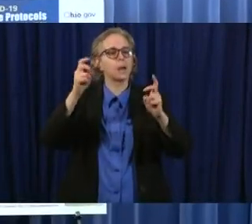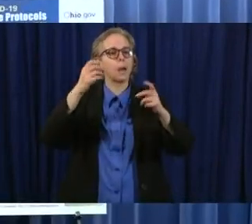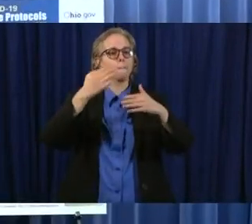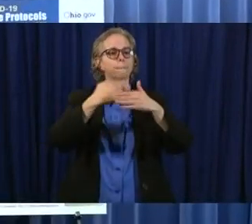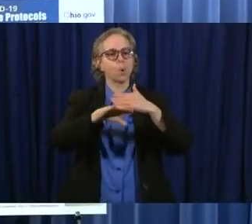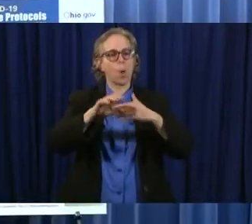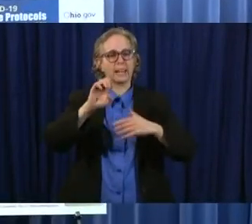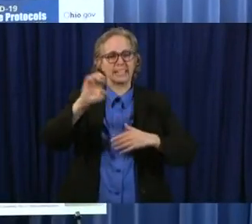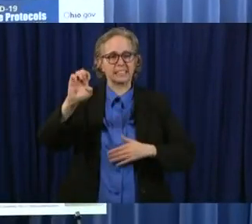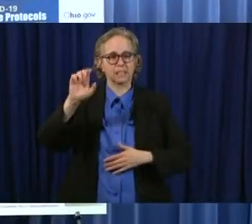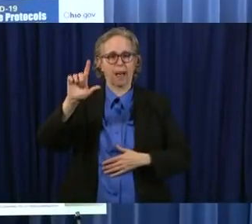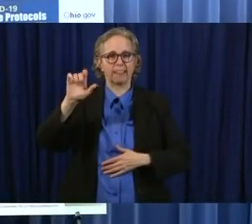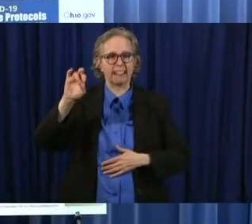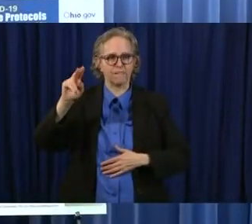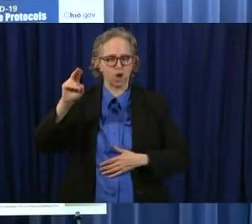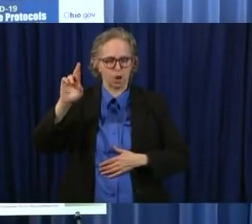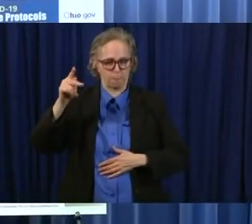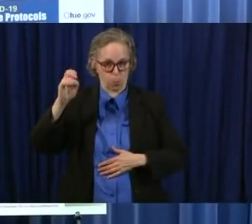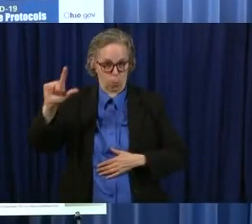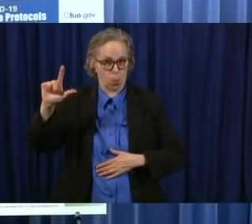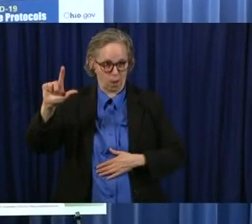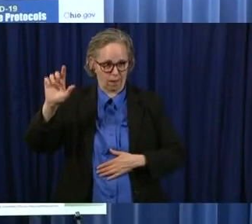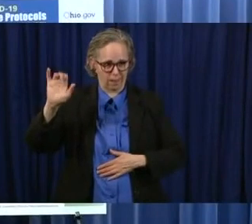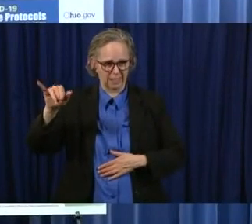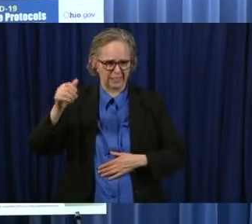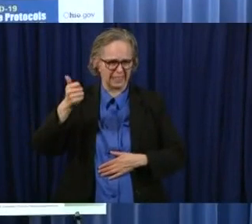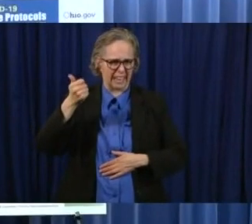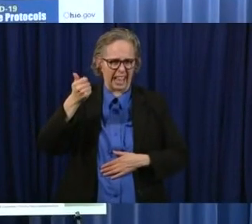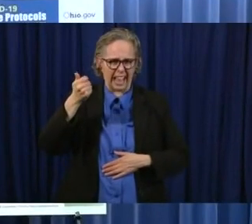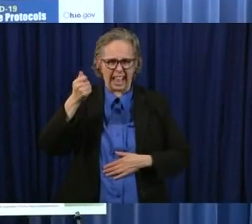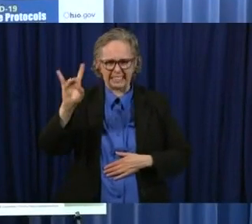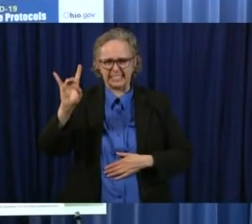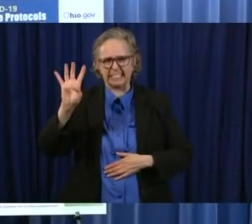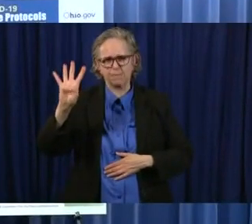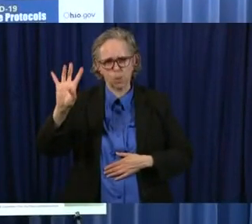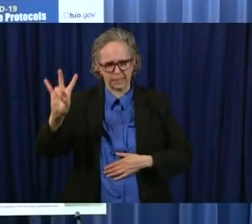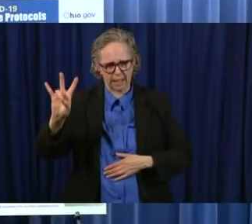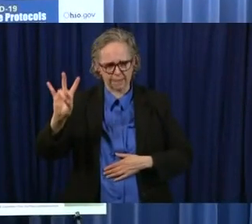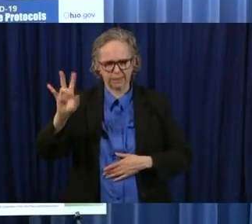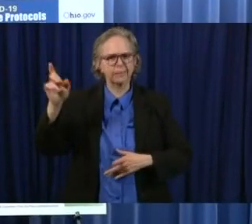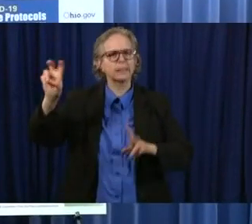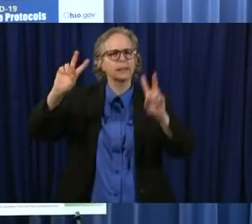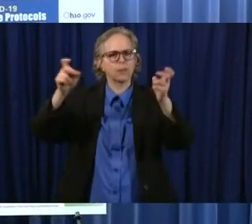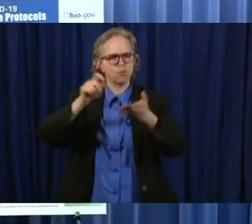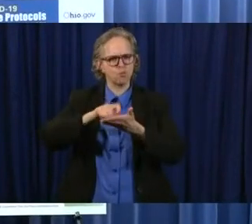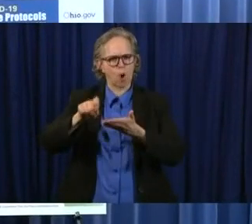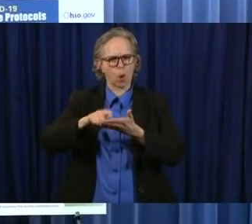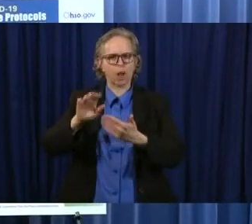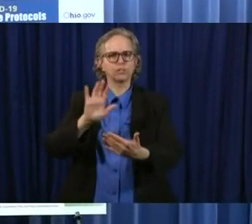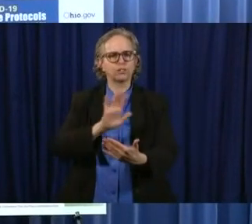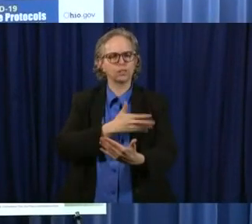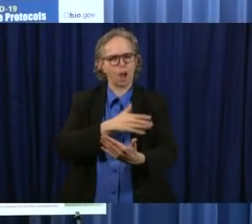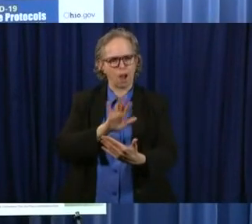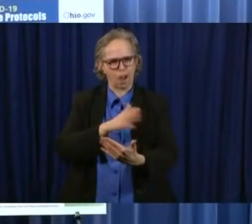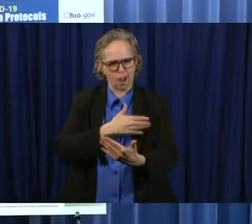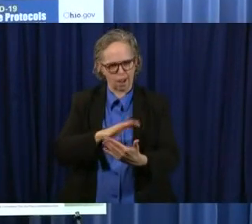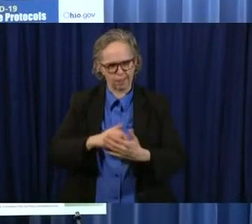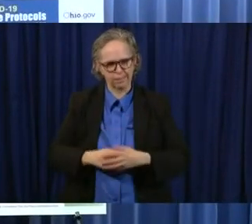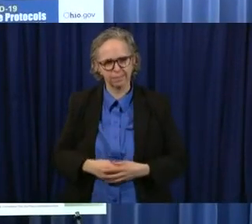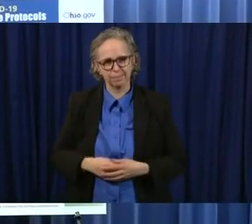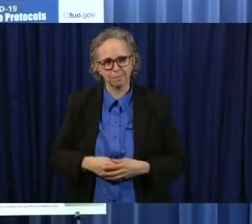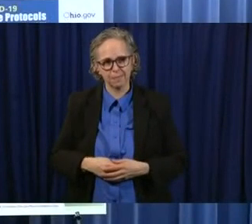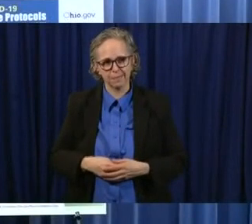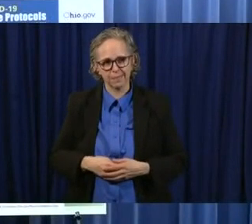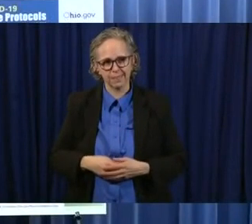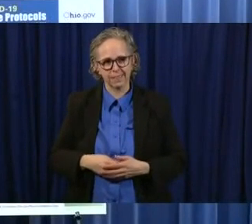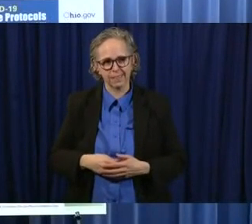mount union college and the lyrics from his song uh that my son-in-law bill uh bill uh